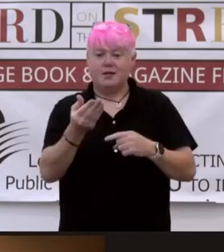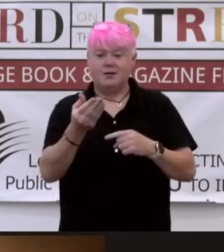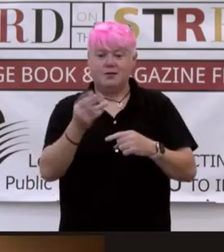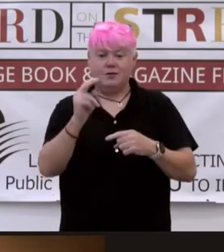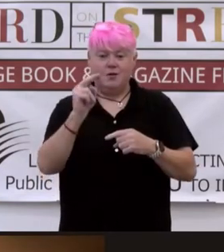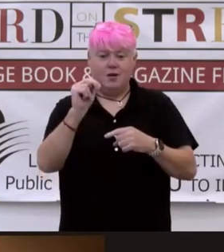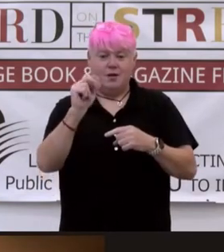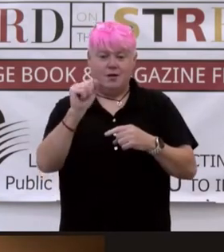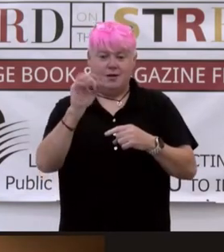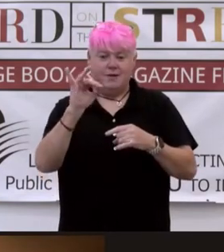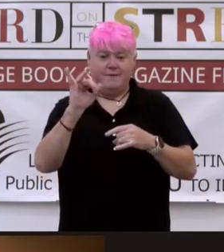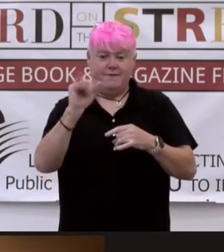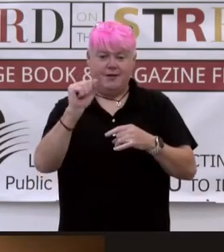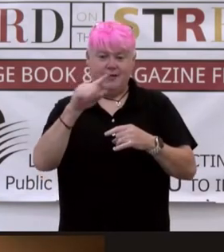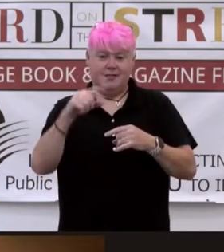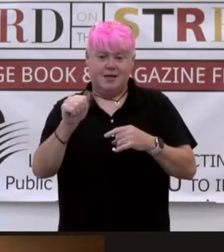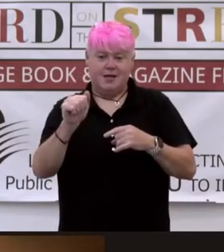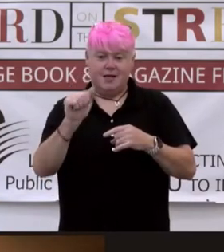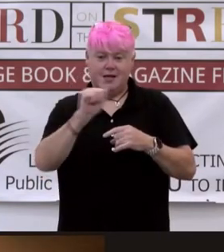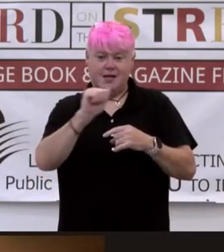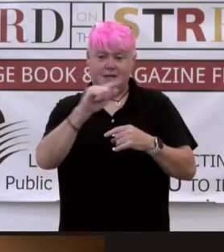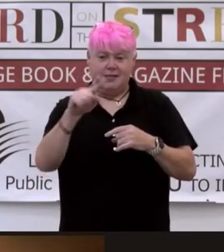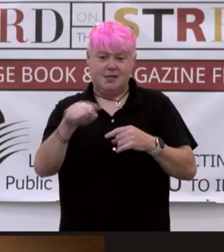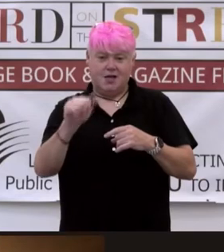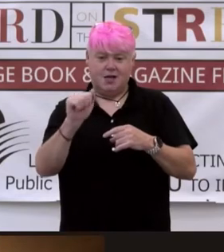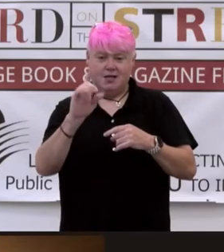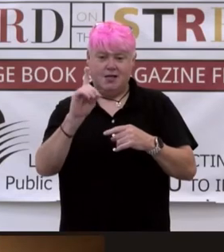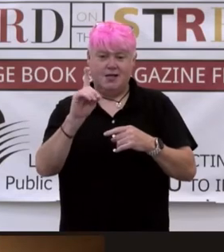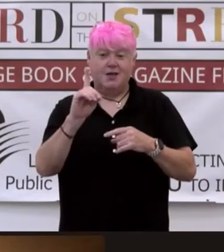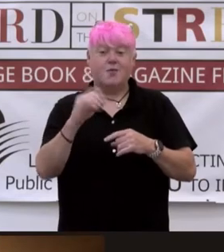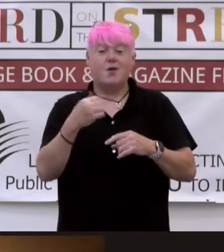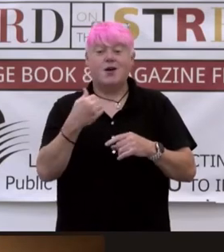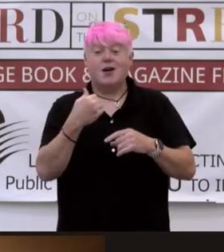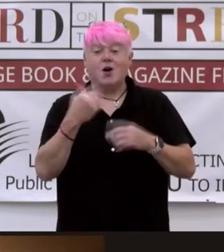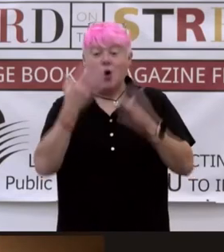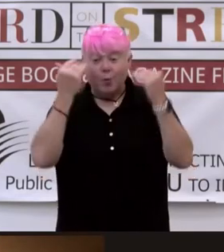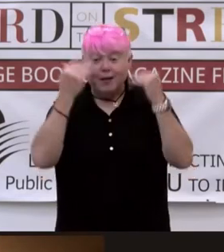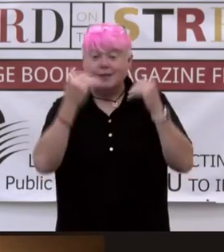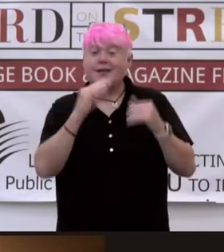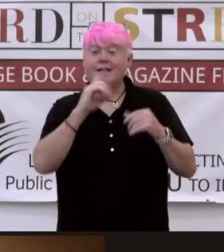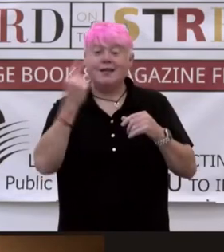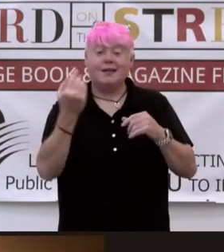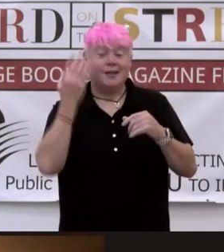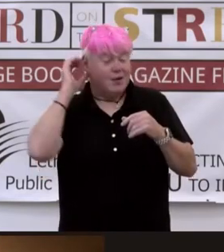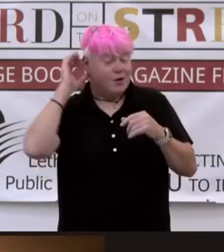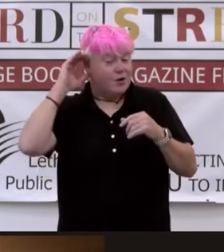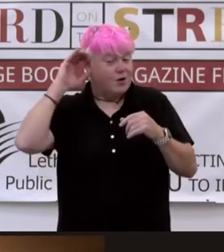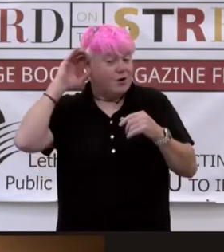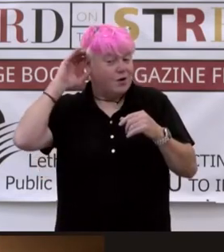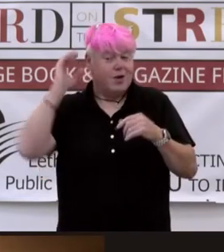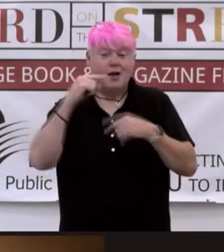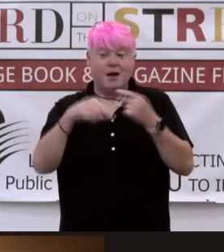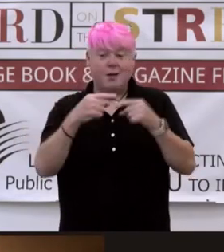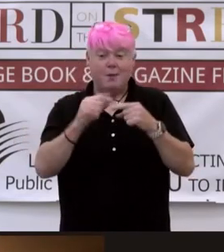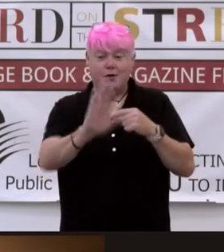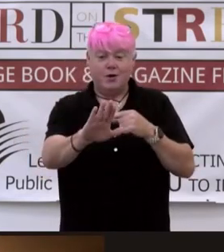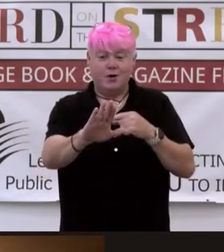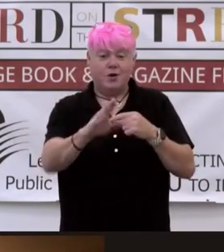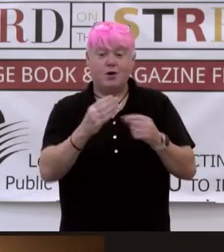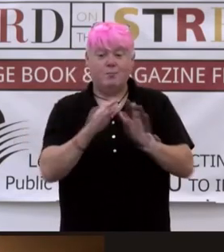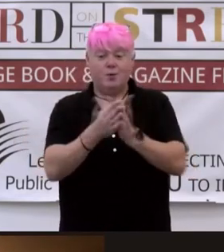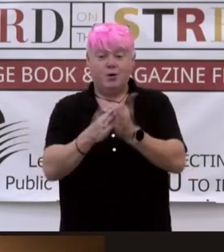for joining us this afternoon. We're excited to hear about her book and her stories and maybe a bit about herself and her writing.